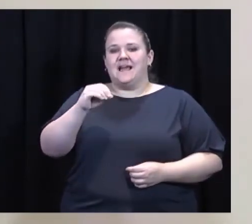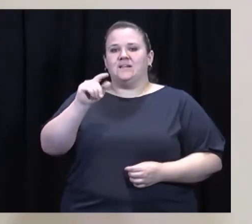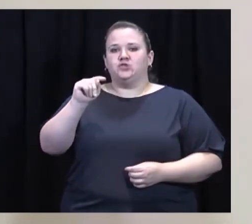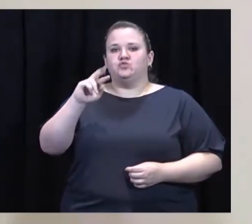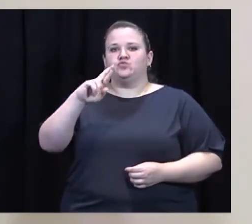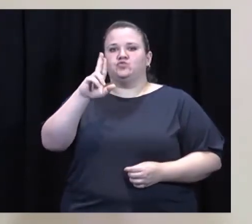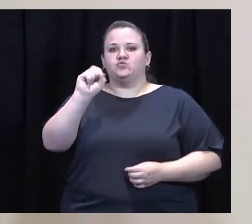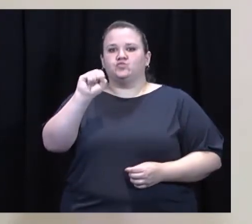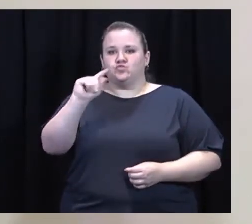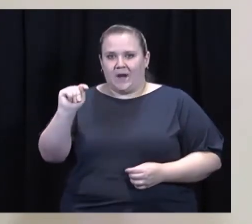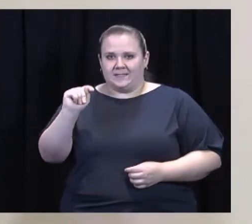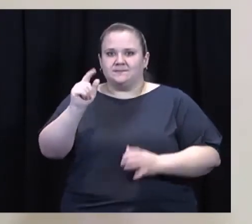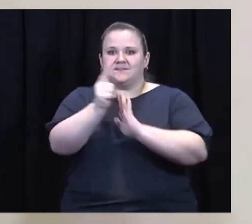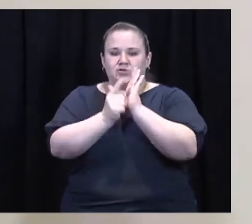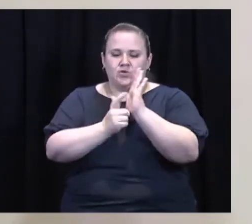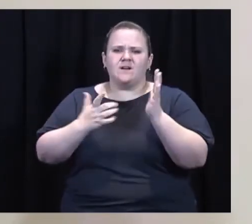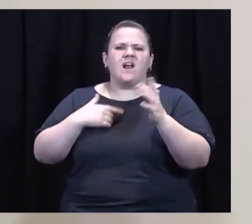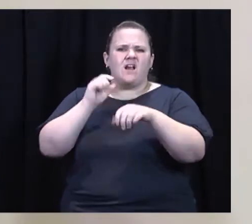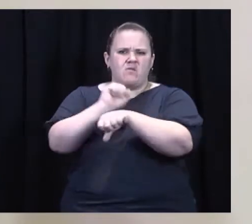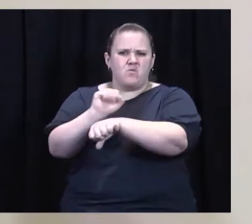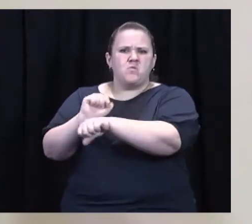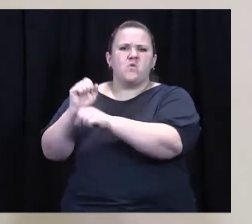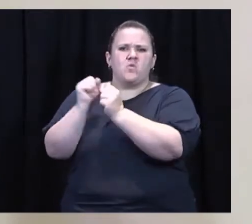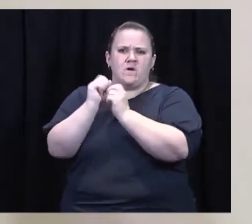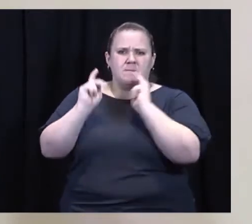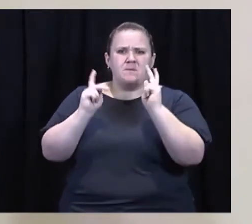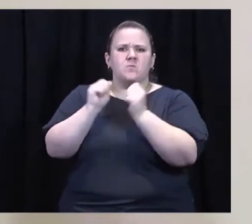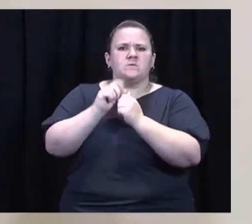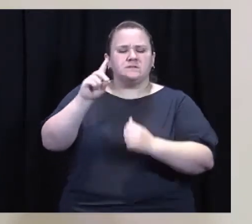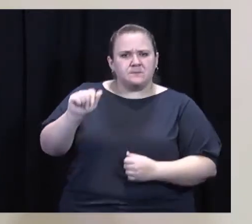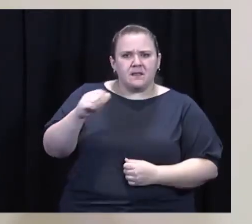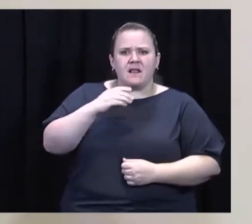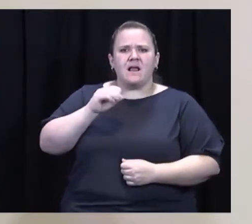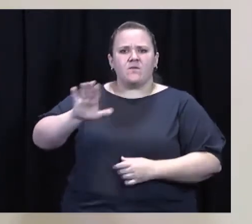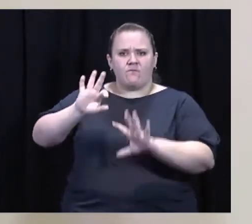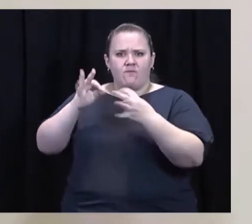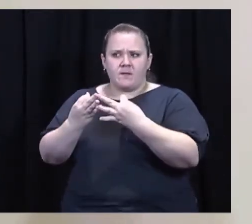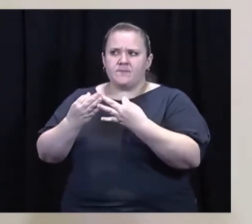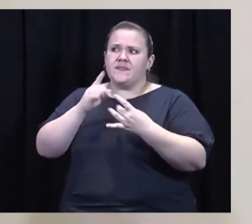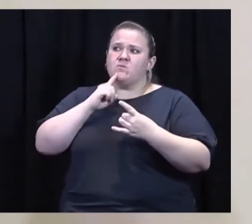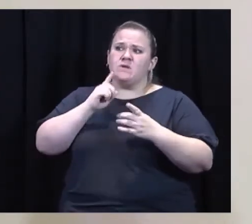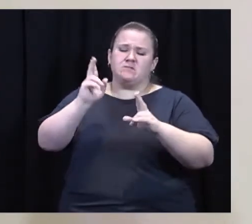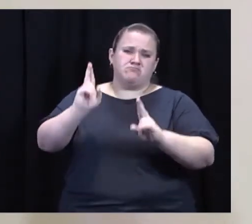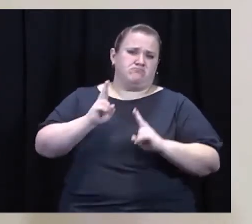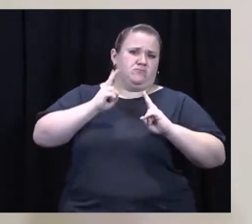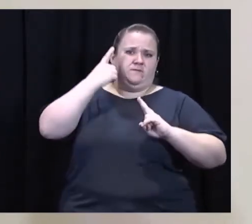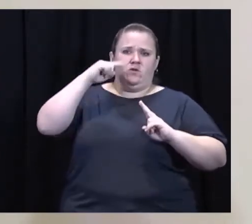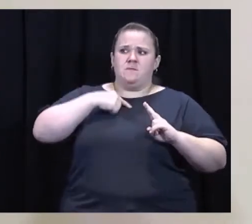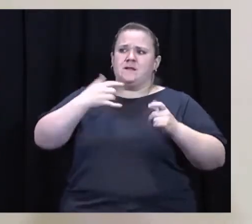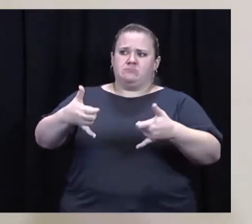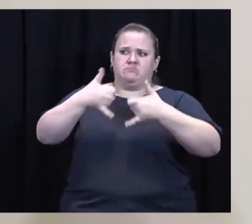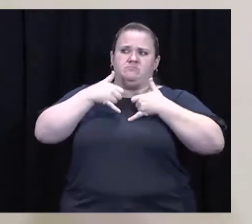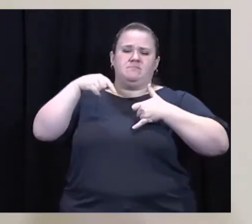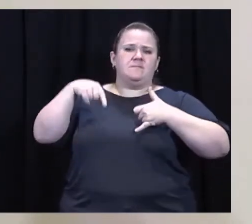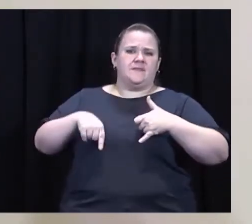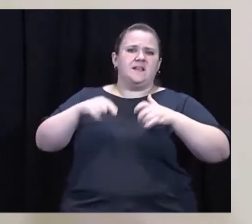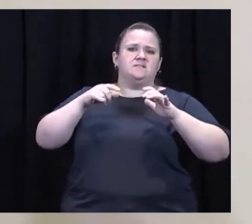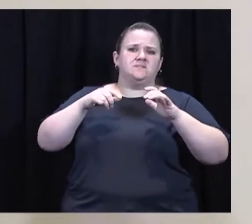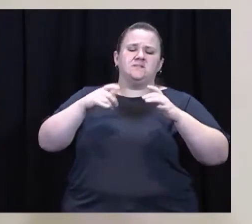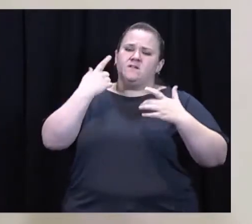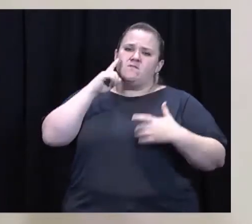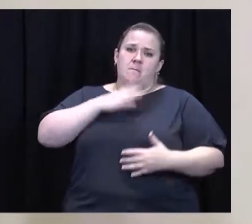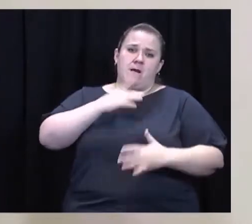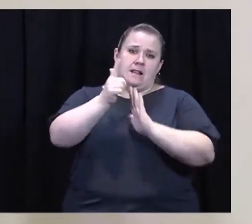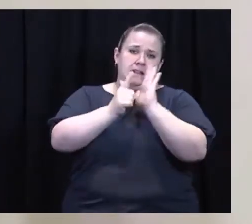works frequently with persons with disabilities and their loved ones. It is a sincere honor to receive the 2020 Achieva Award of